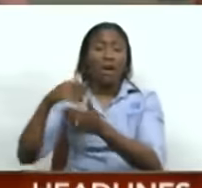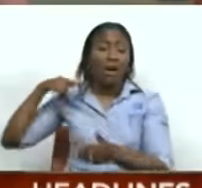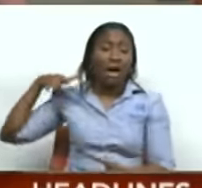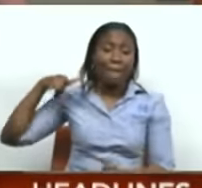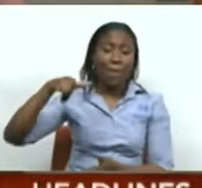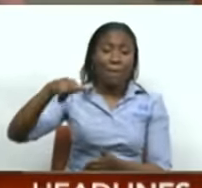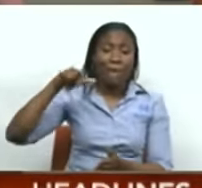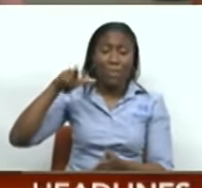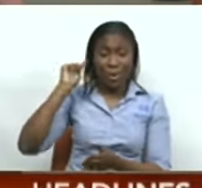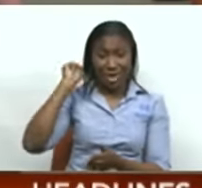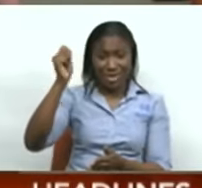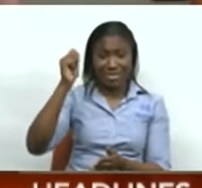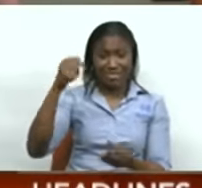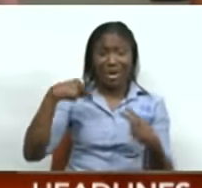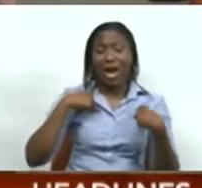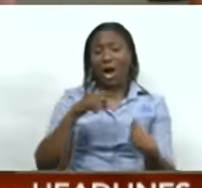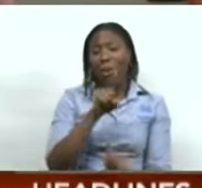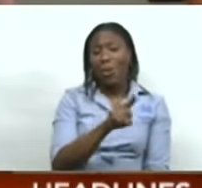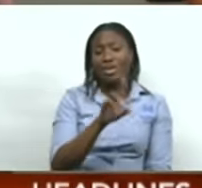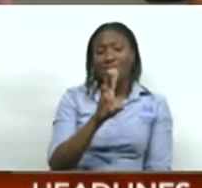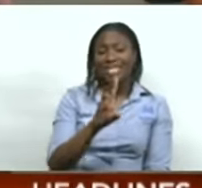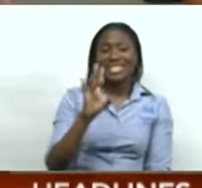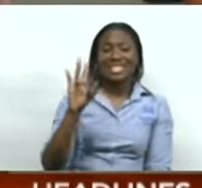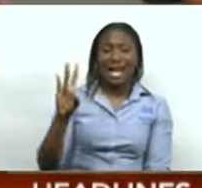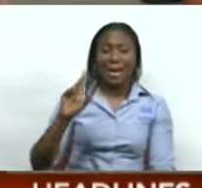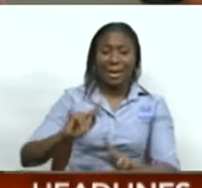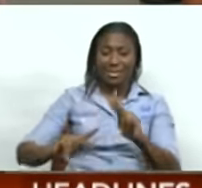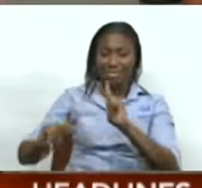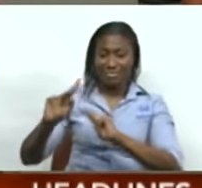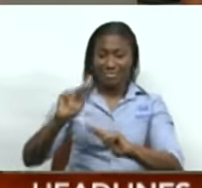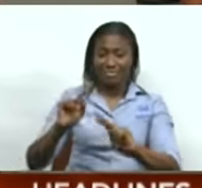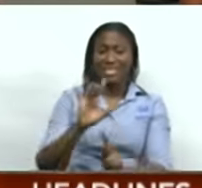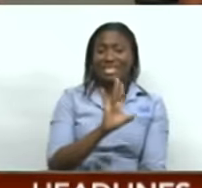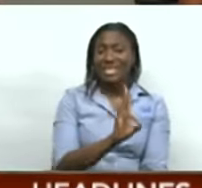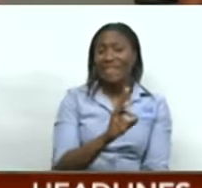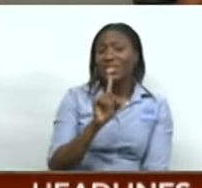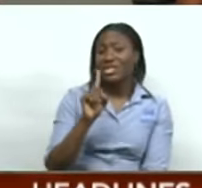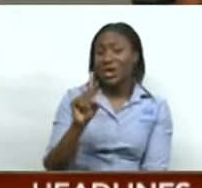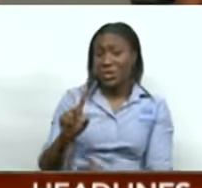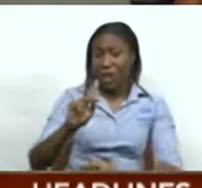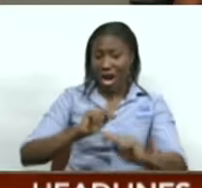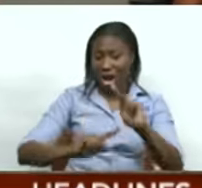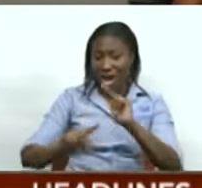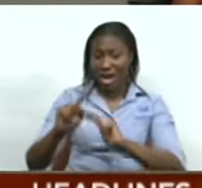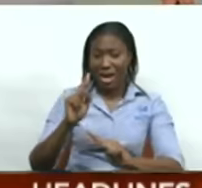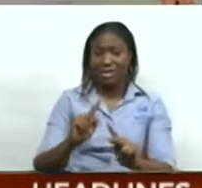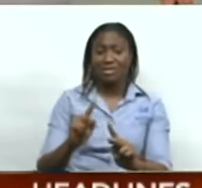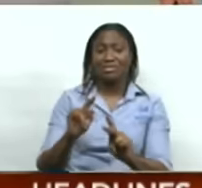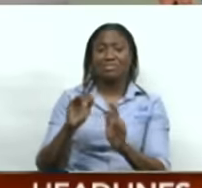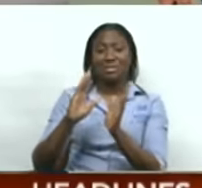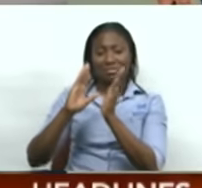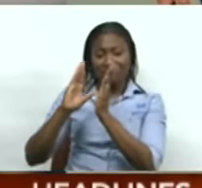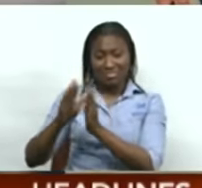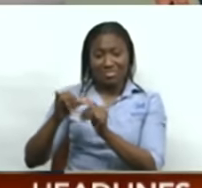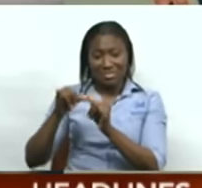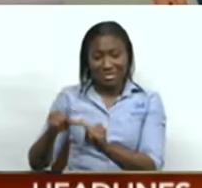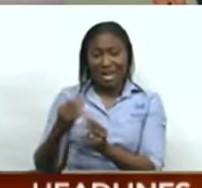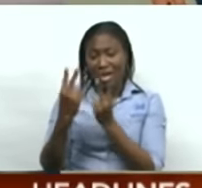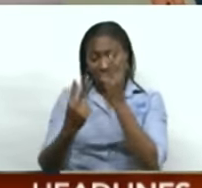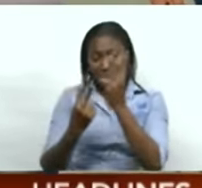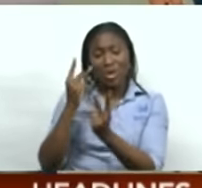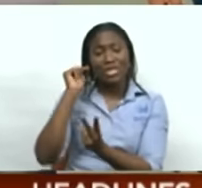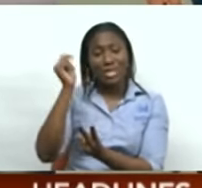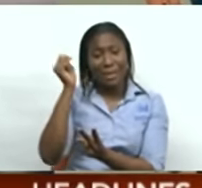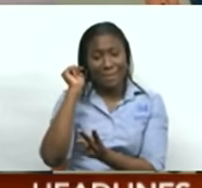Airport with 167 passengers, 71 of whom disembarked in Tobago. This marks the airline's